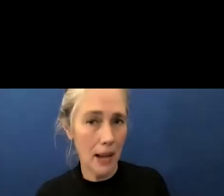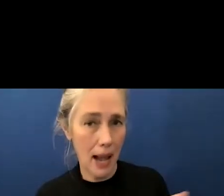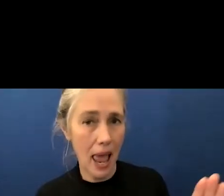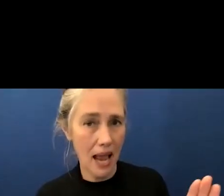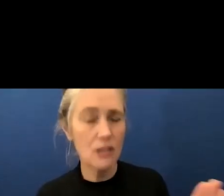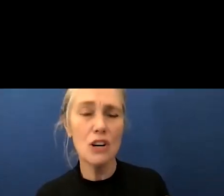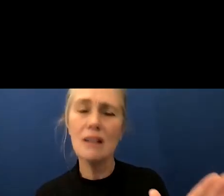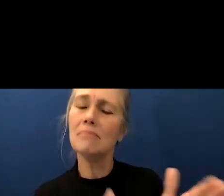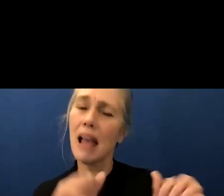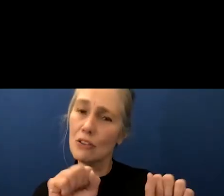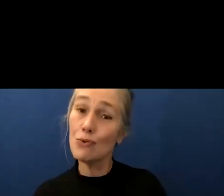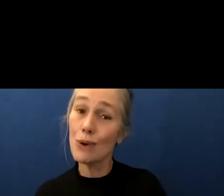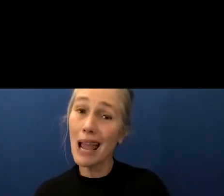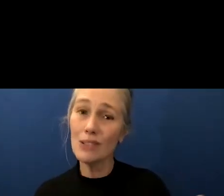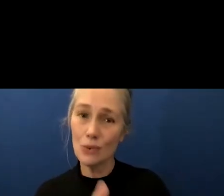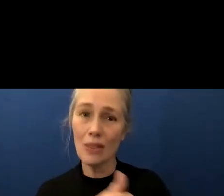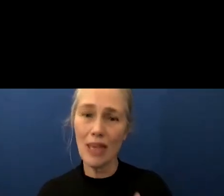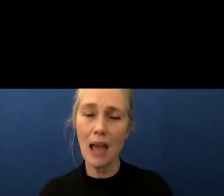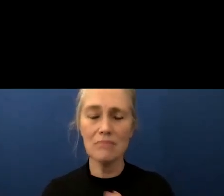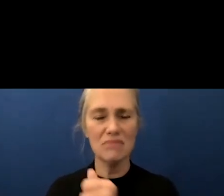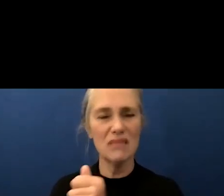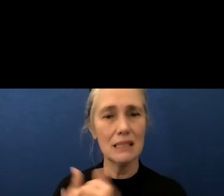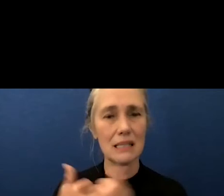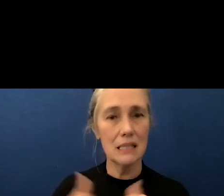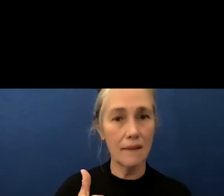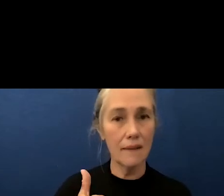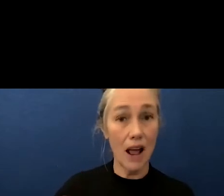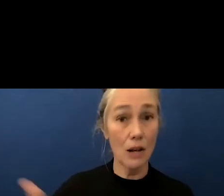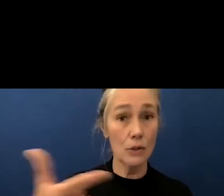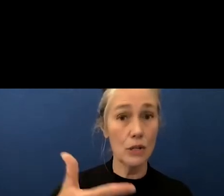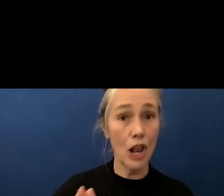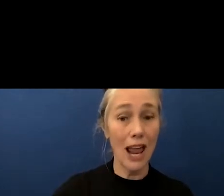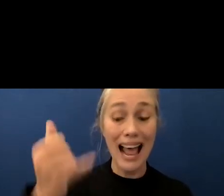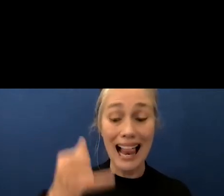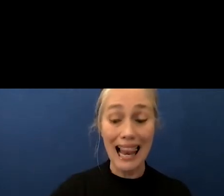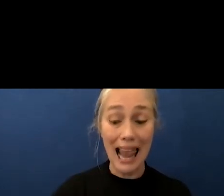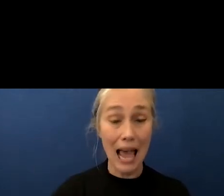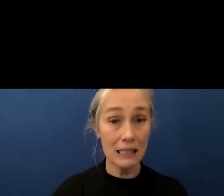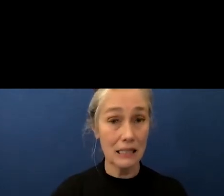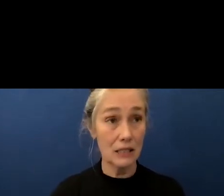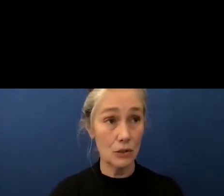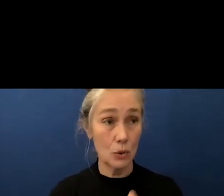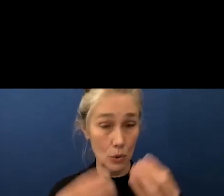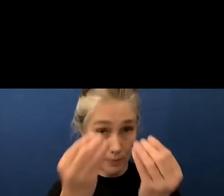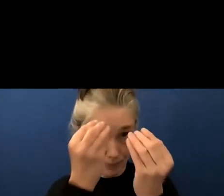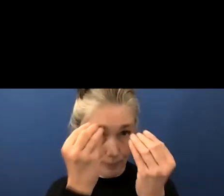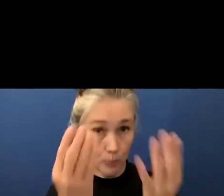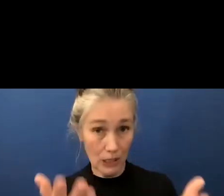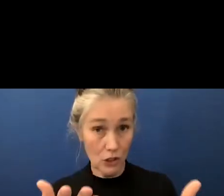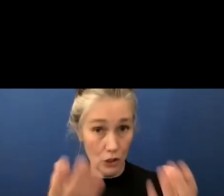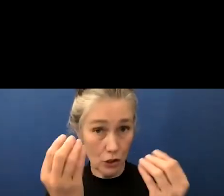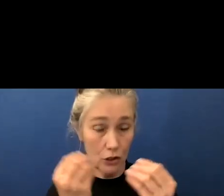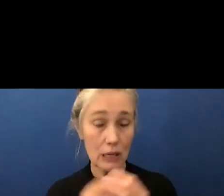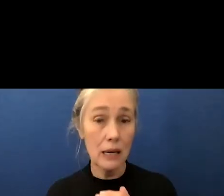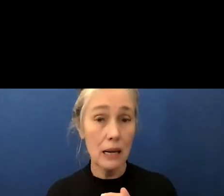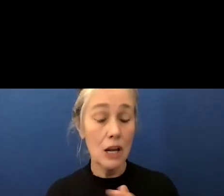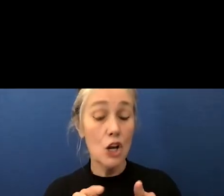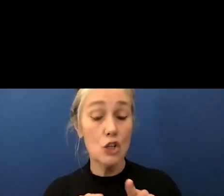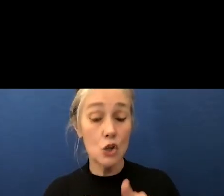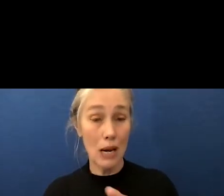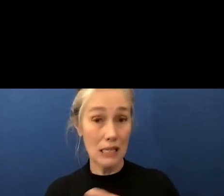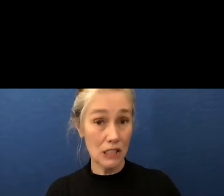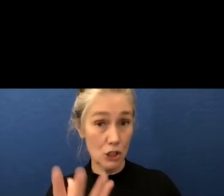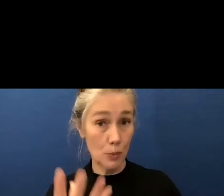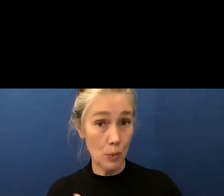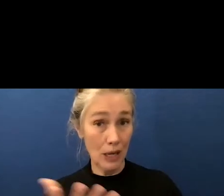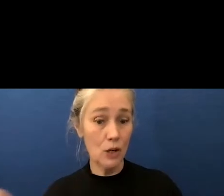law um and then the last thing i just want to bring to your attention is that in spring we will be bringing to